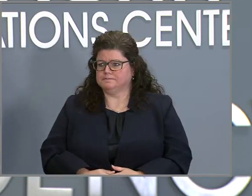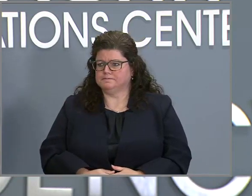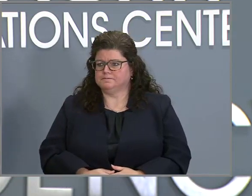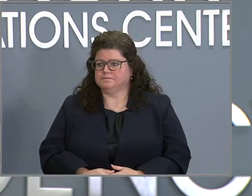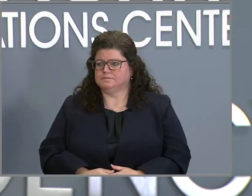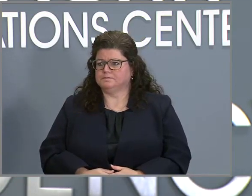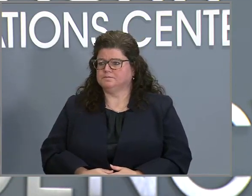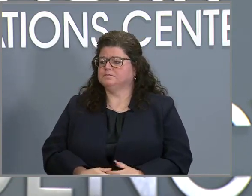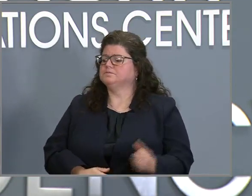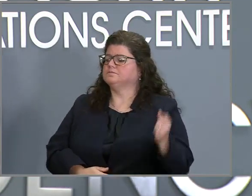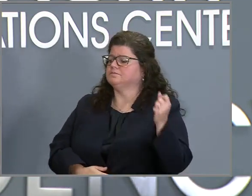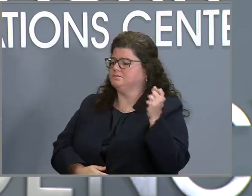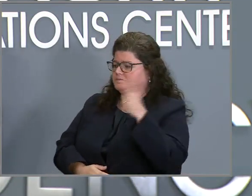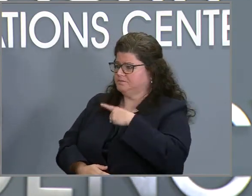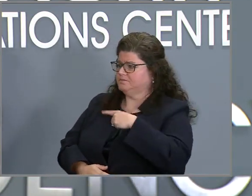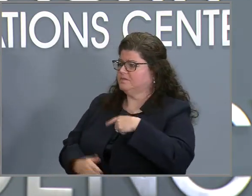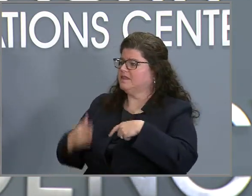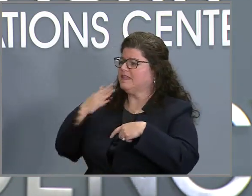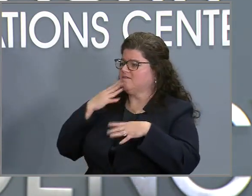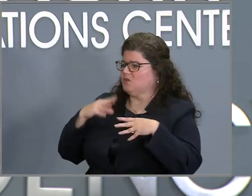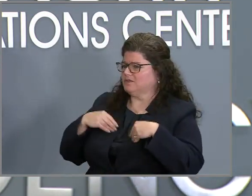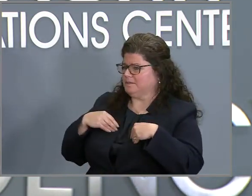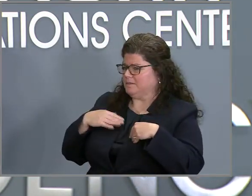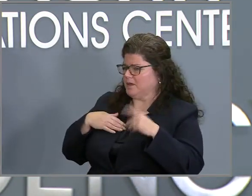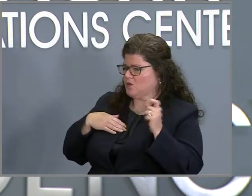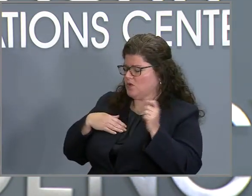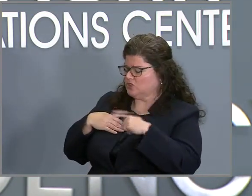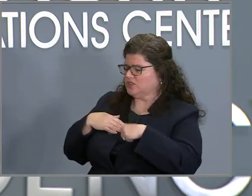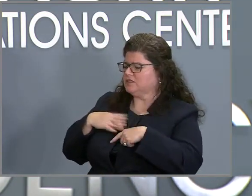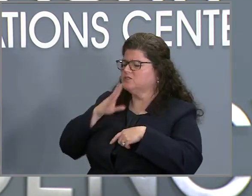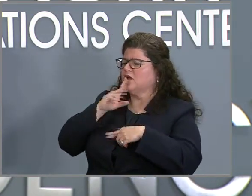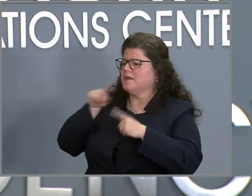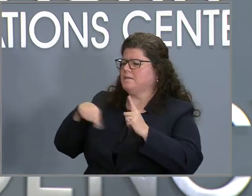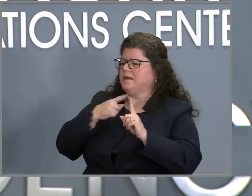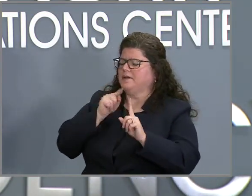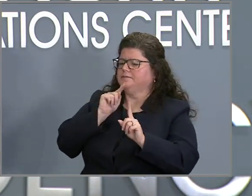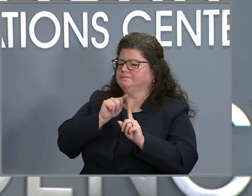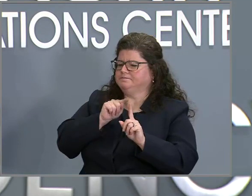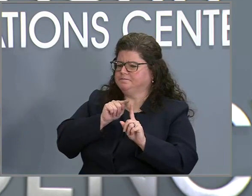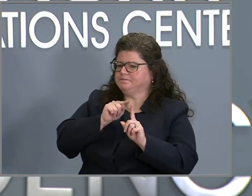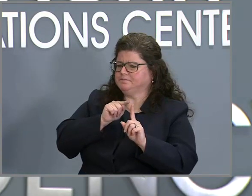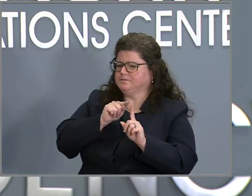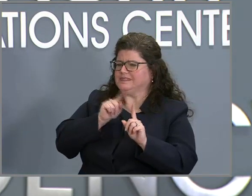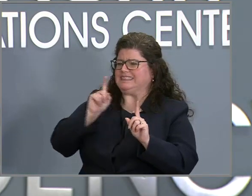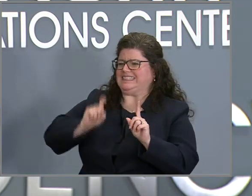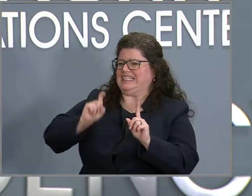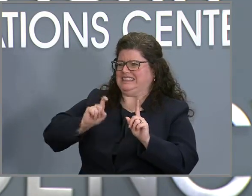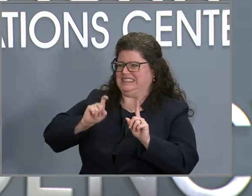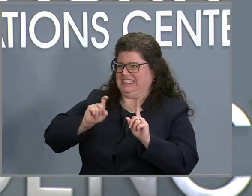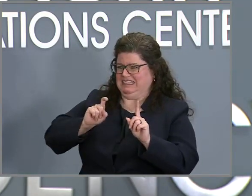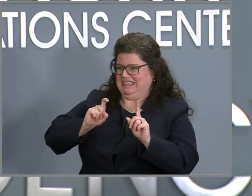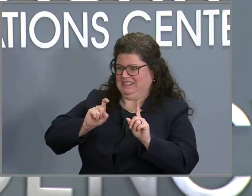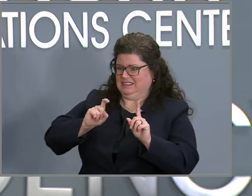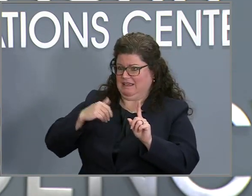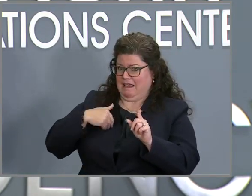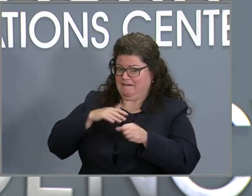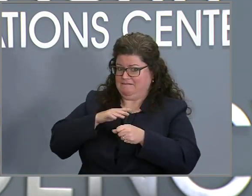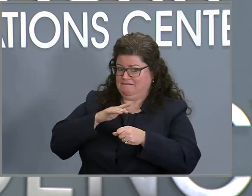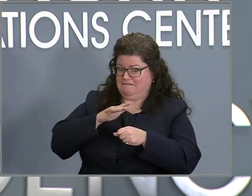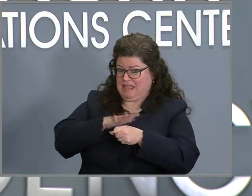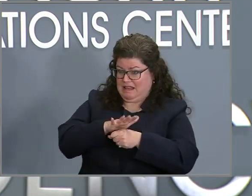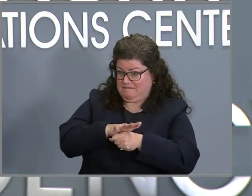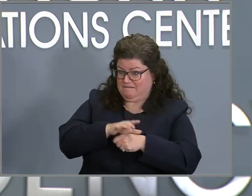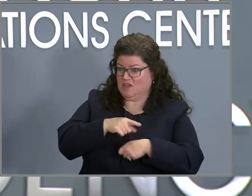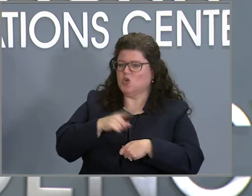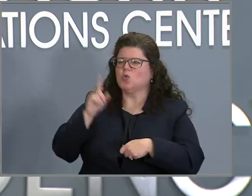Hi, thank you for taking my call back to the testing. I'm sorry, the testing supply question. Um, we've heard